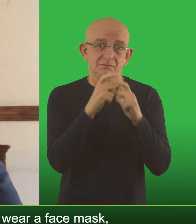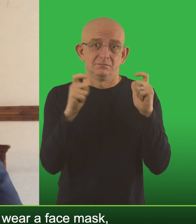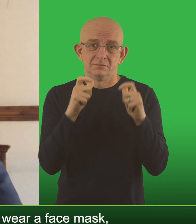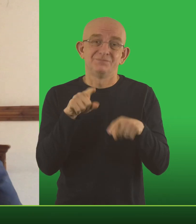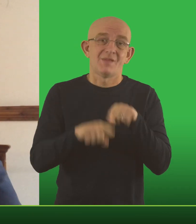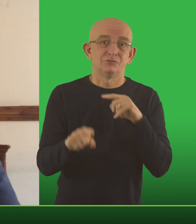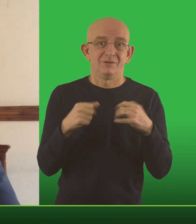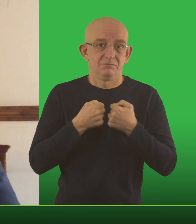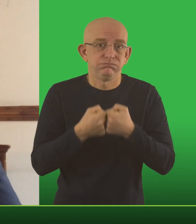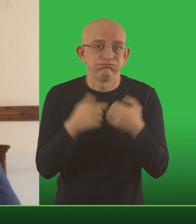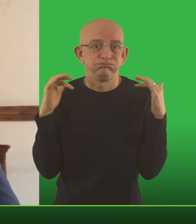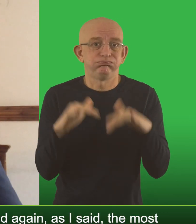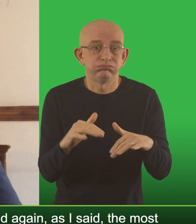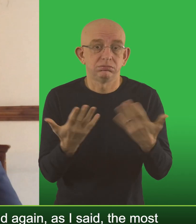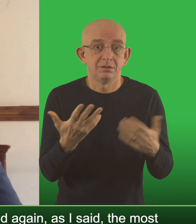public spaces.